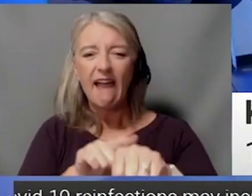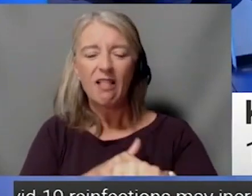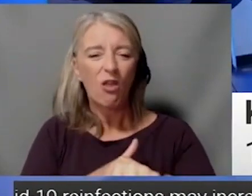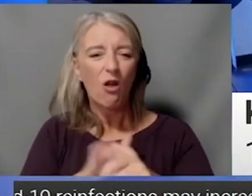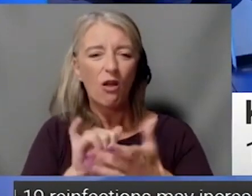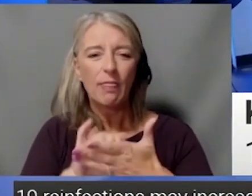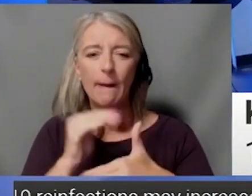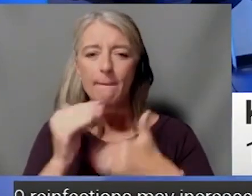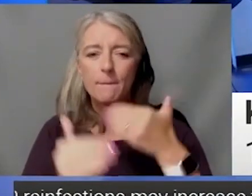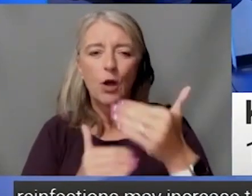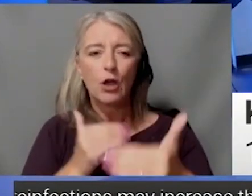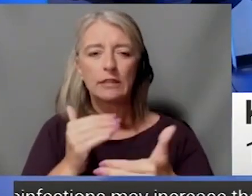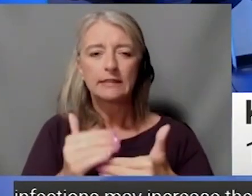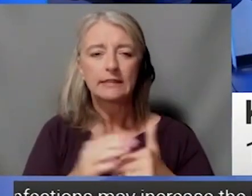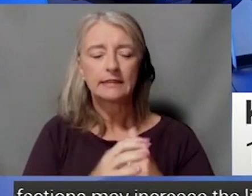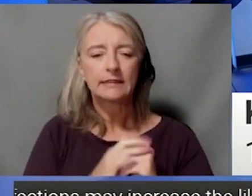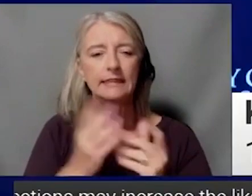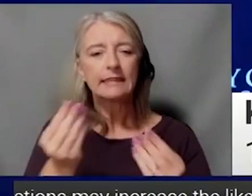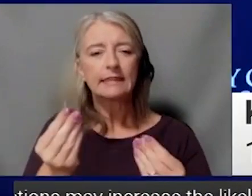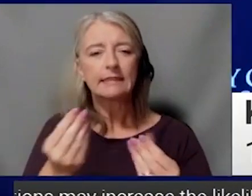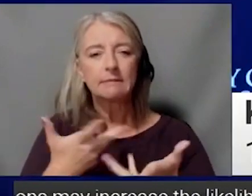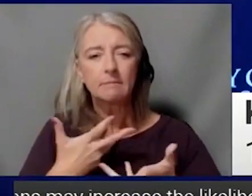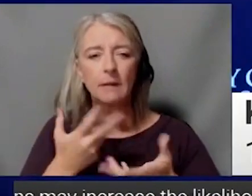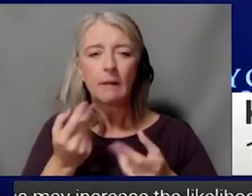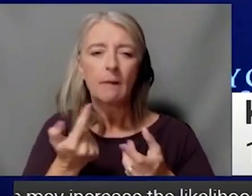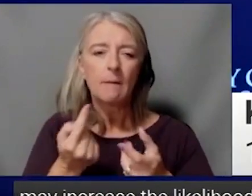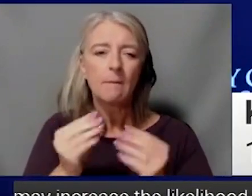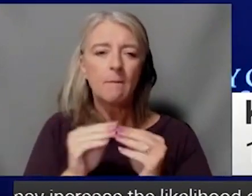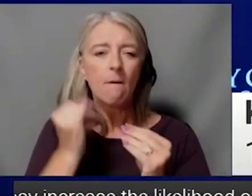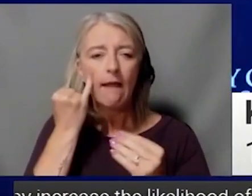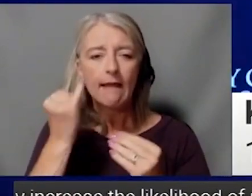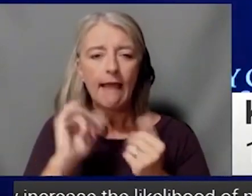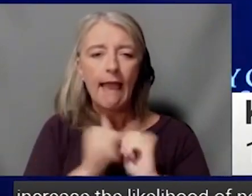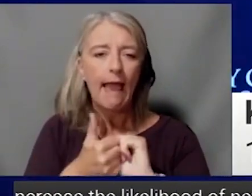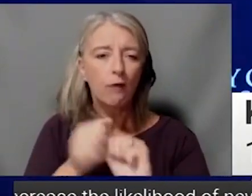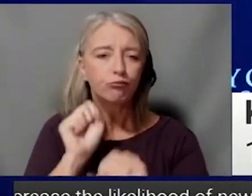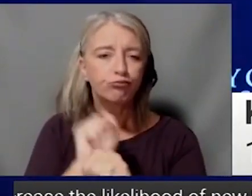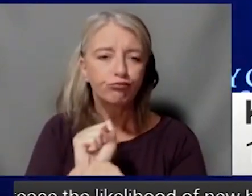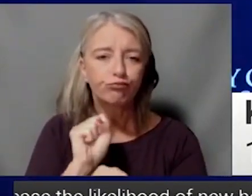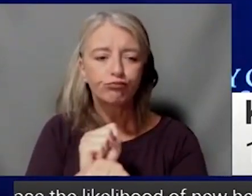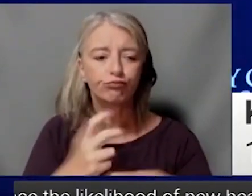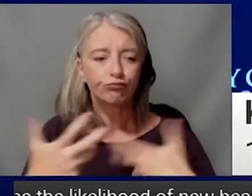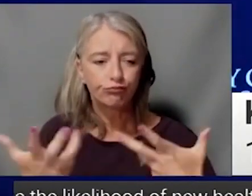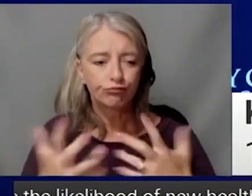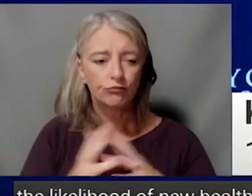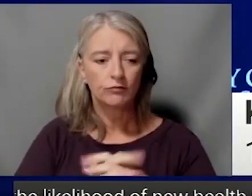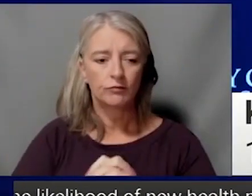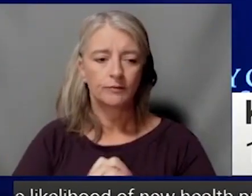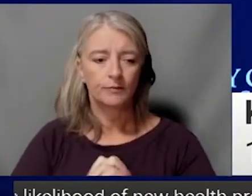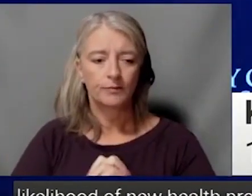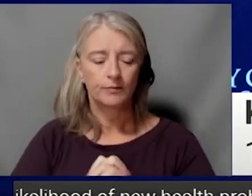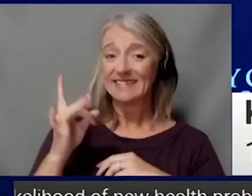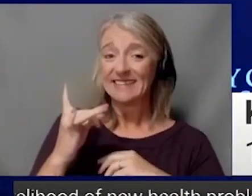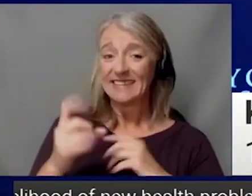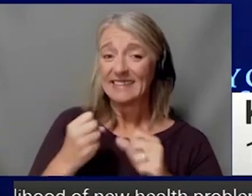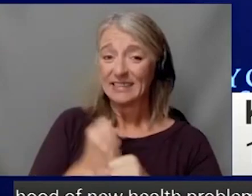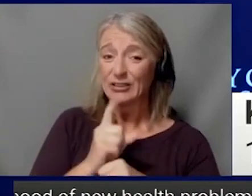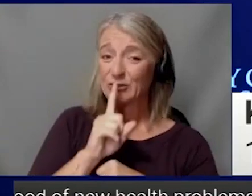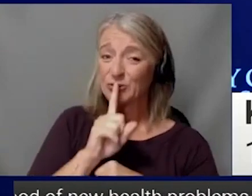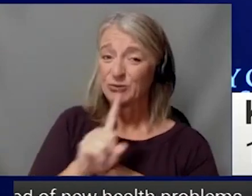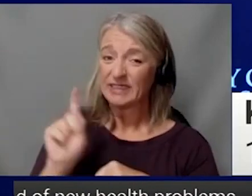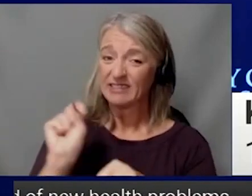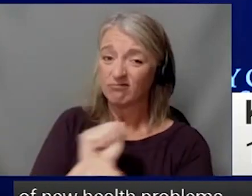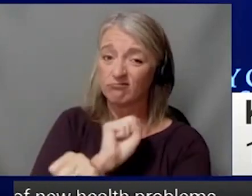idea of what goes into it. you know, in some respects it took us 18 years and